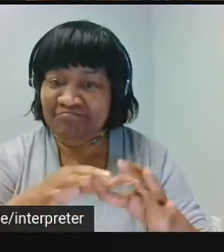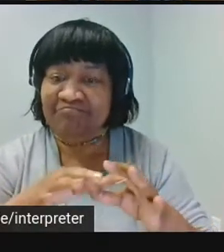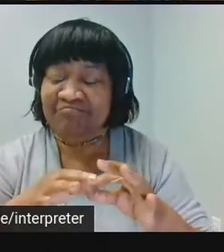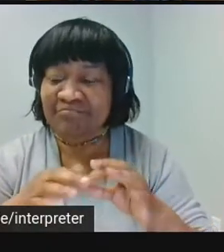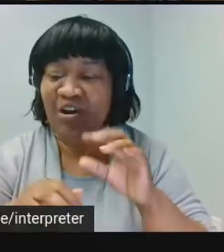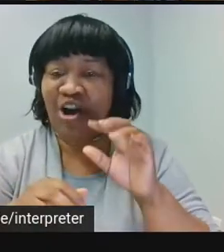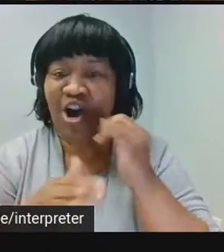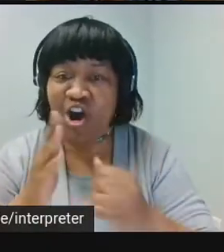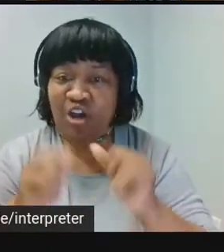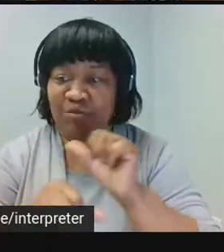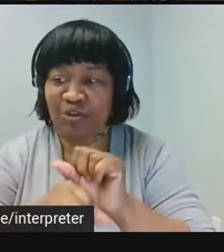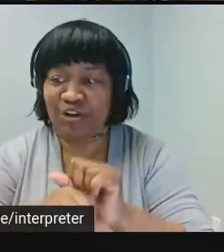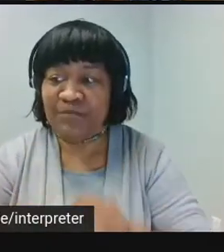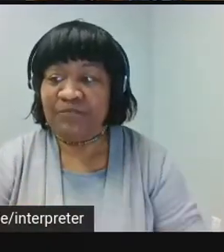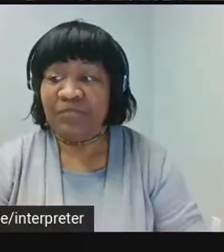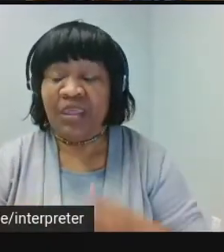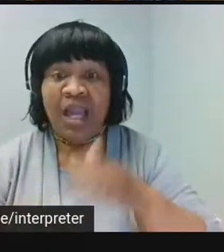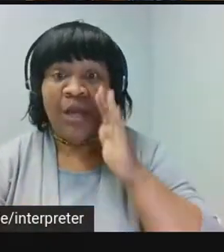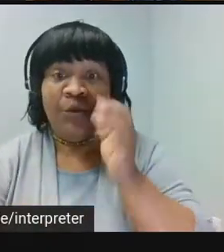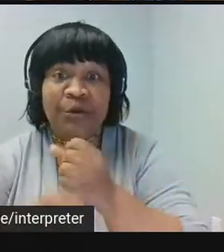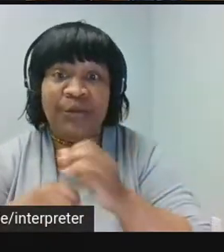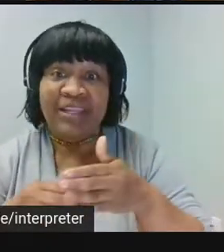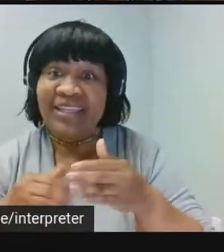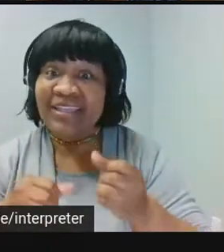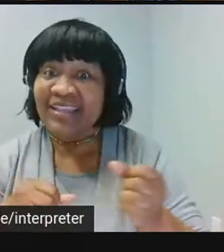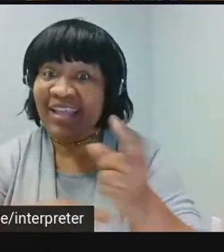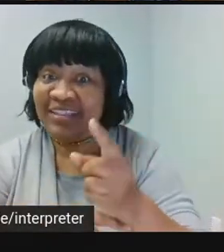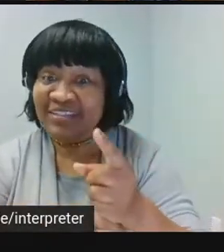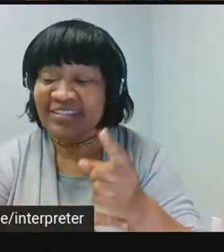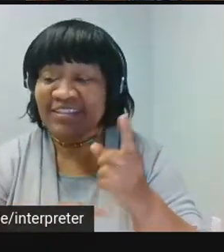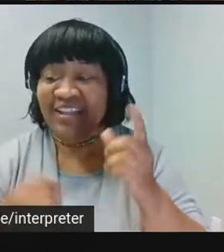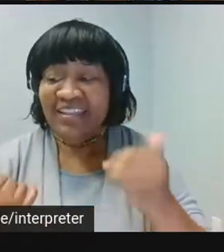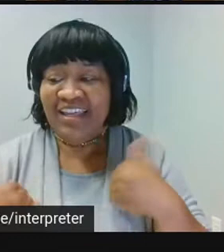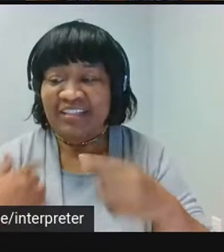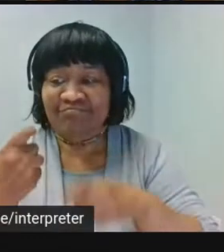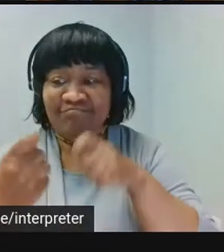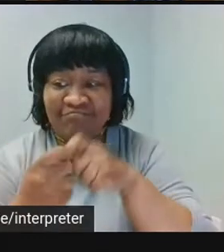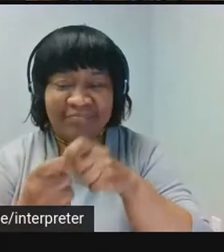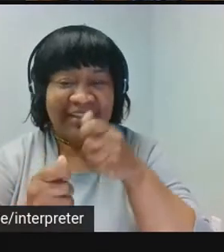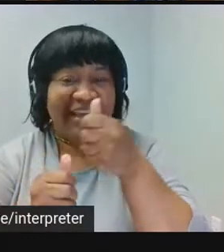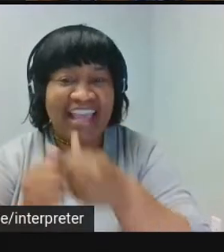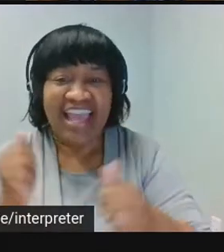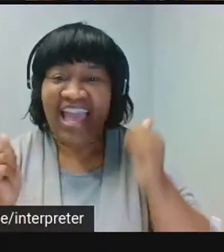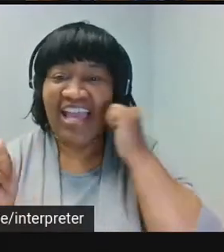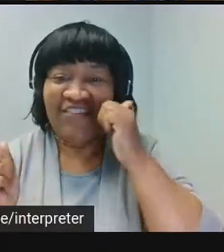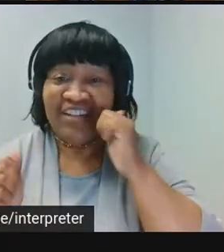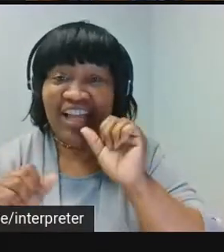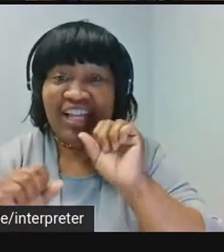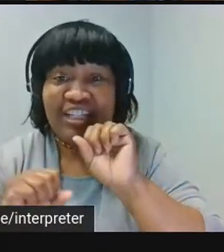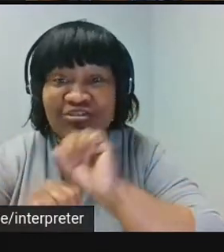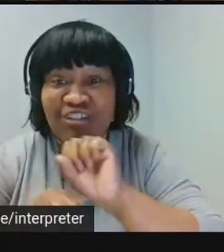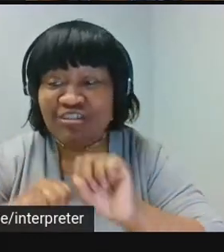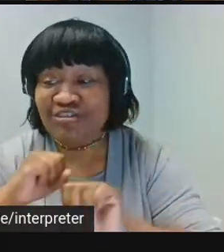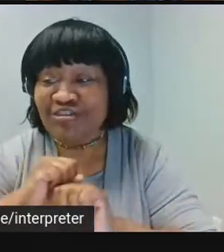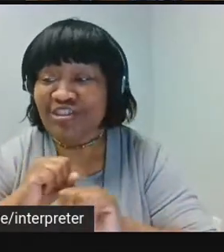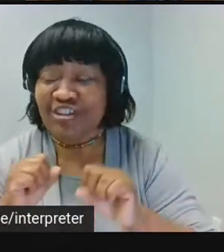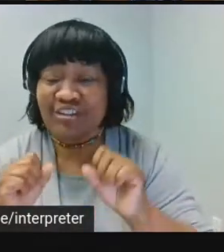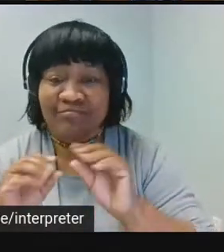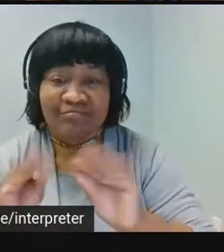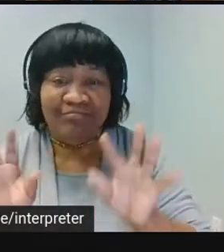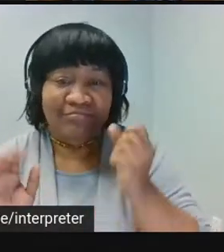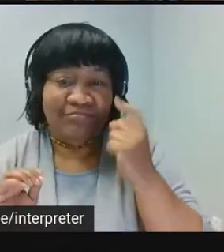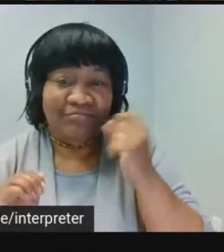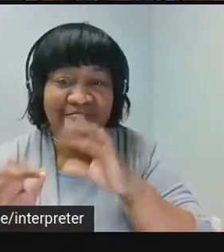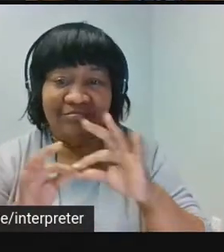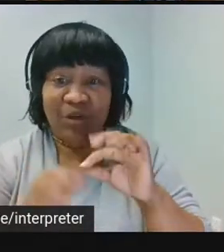that I will create in the next year that tackles specifically everyday structures that inform our understanding of labor,